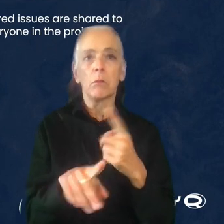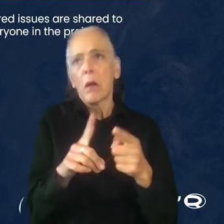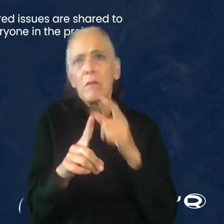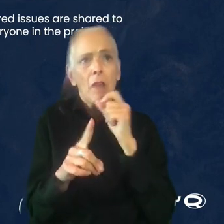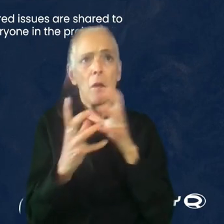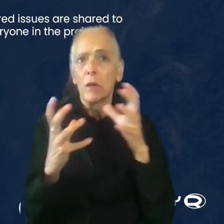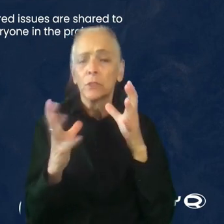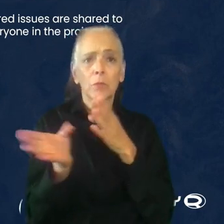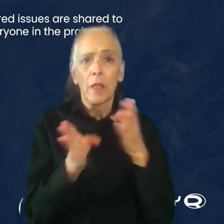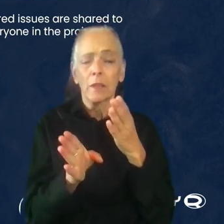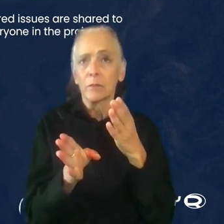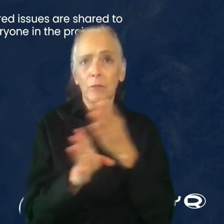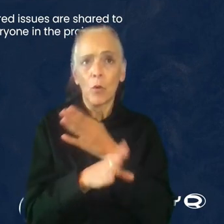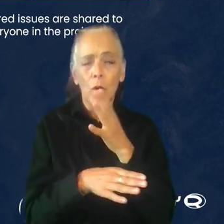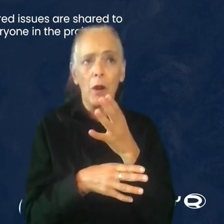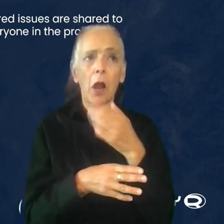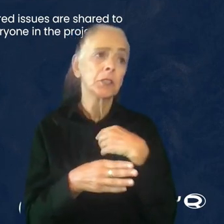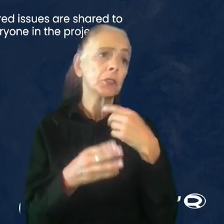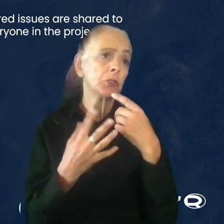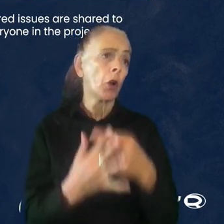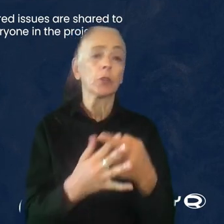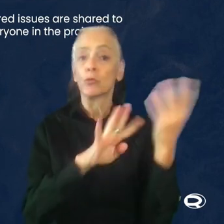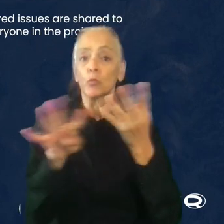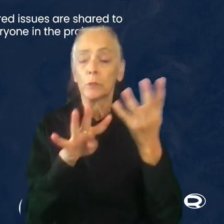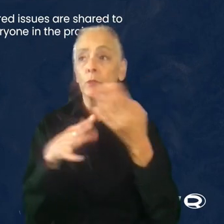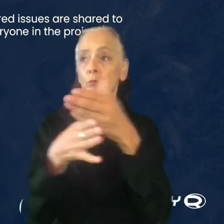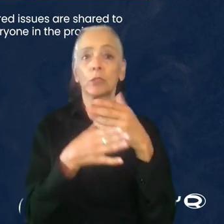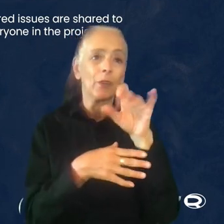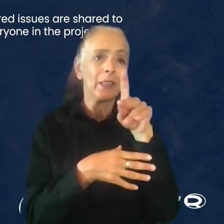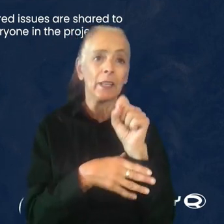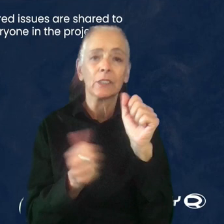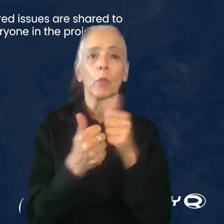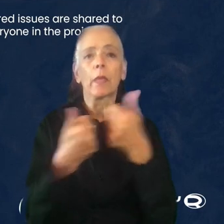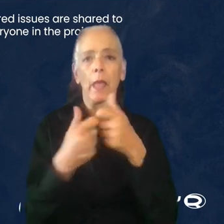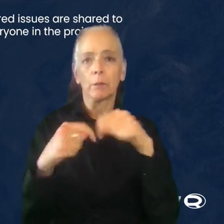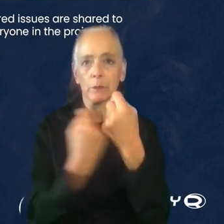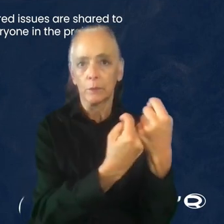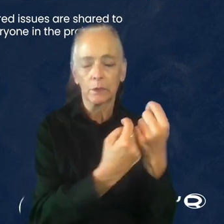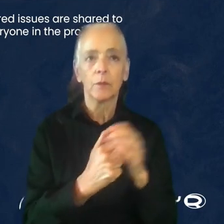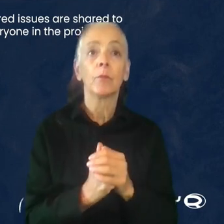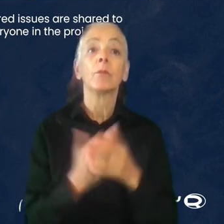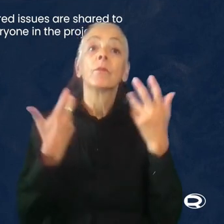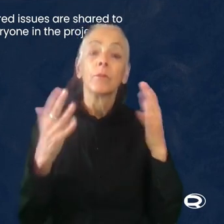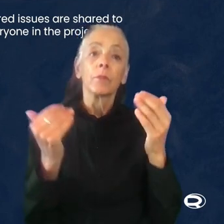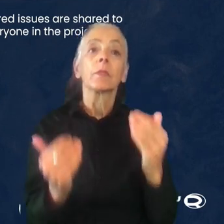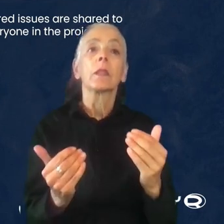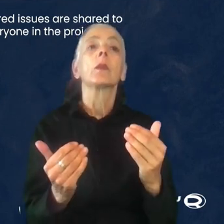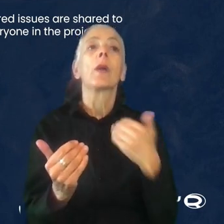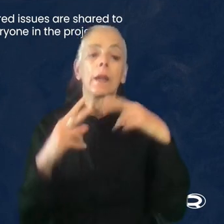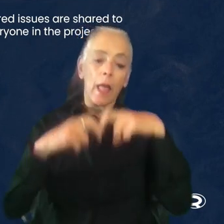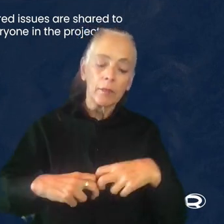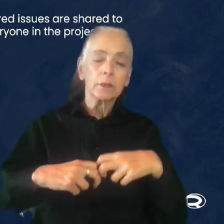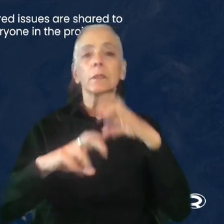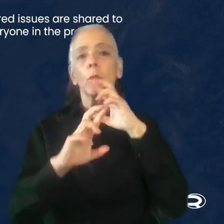it, I started streaming and shared the links with the game teams. And after that, there was an analysis and